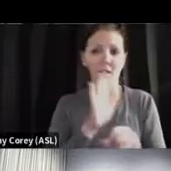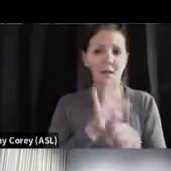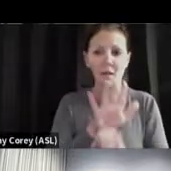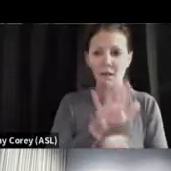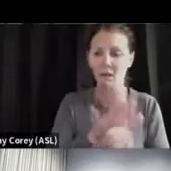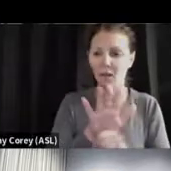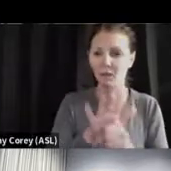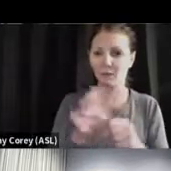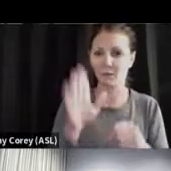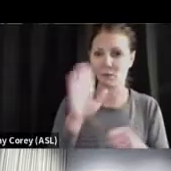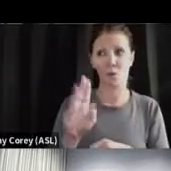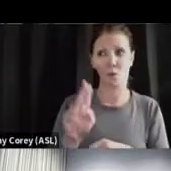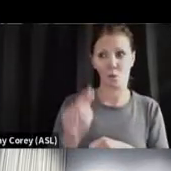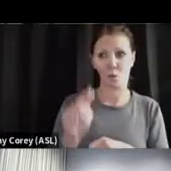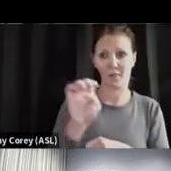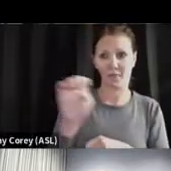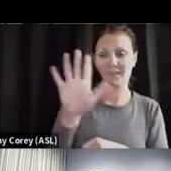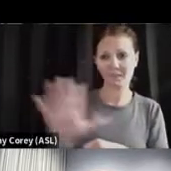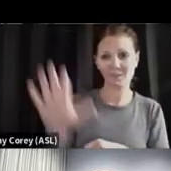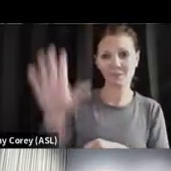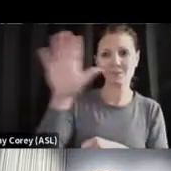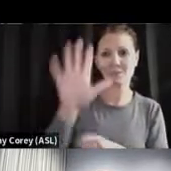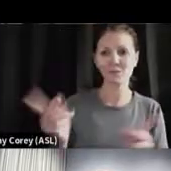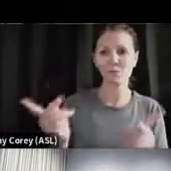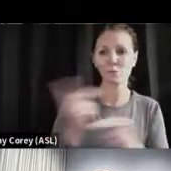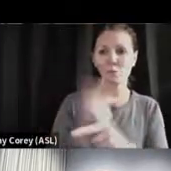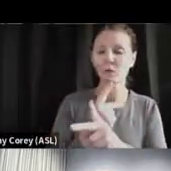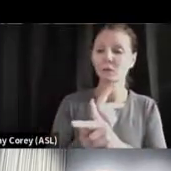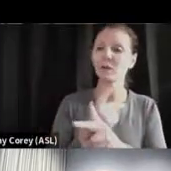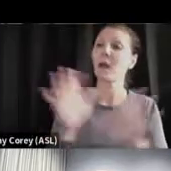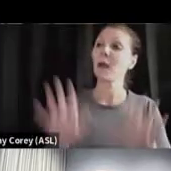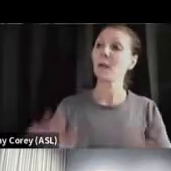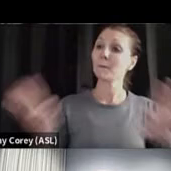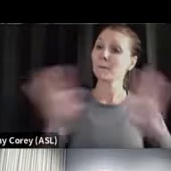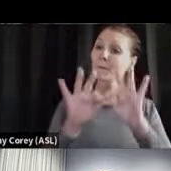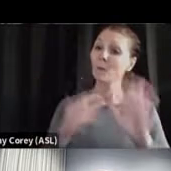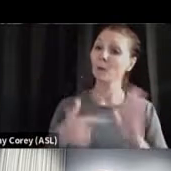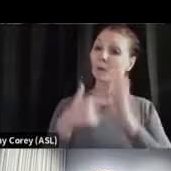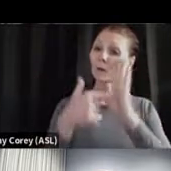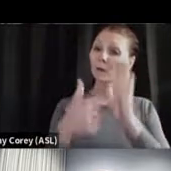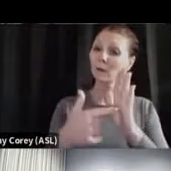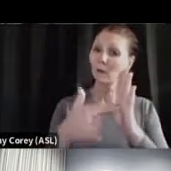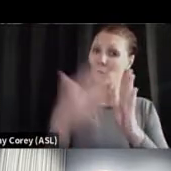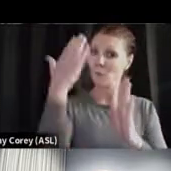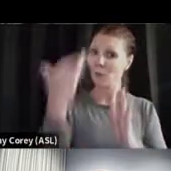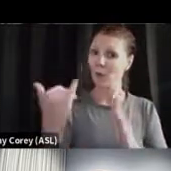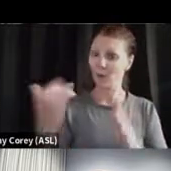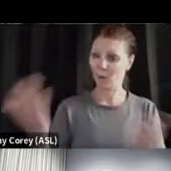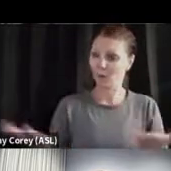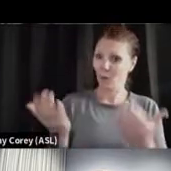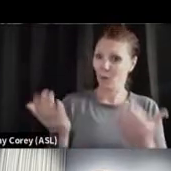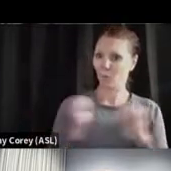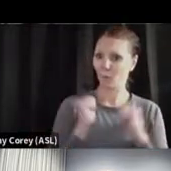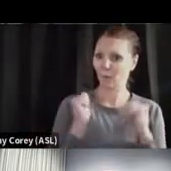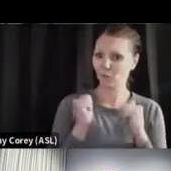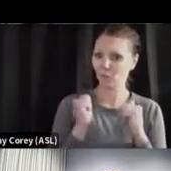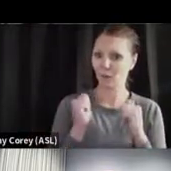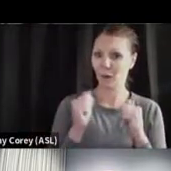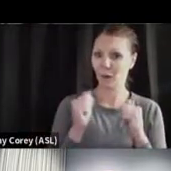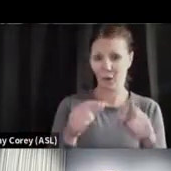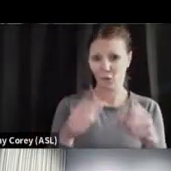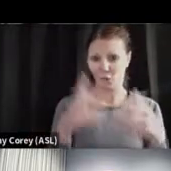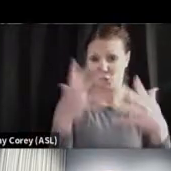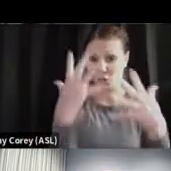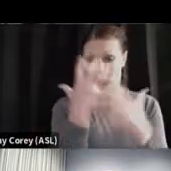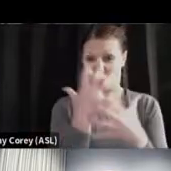Northeast. So again, I point this out to you because we are in the winter. It's purple, dark, many more cases in